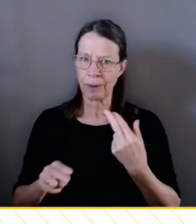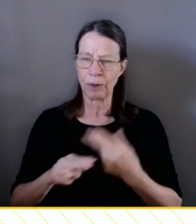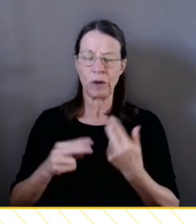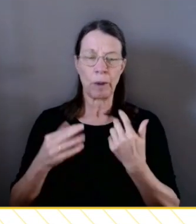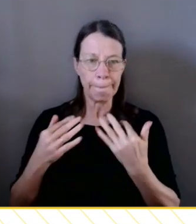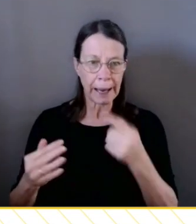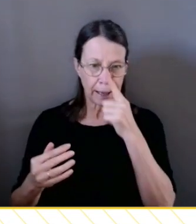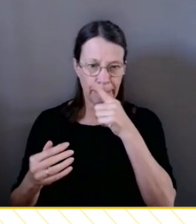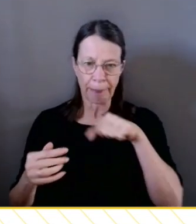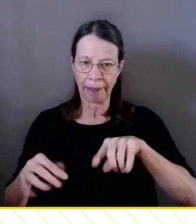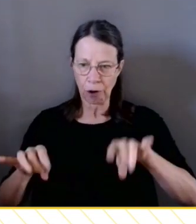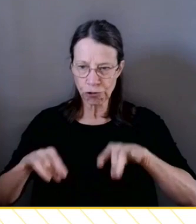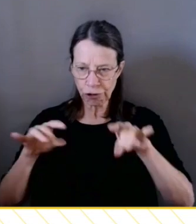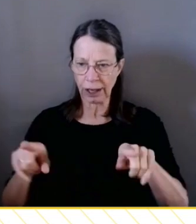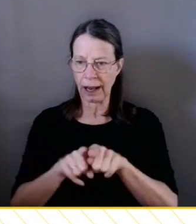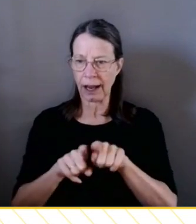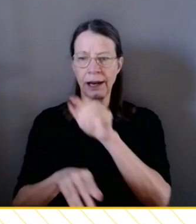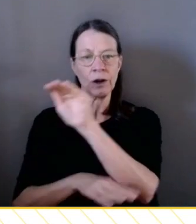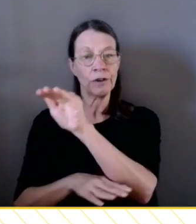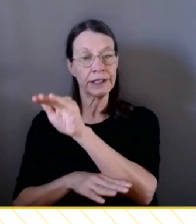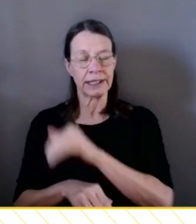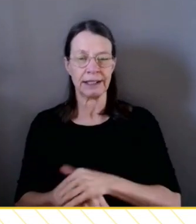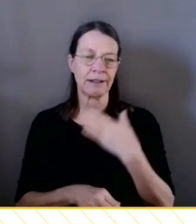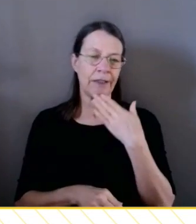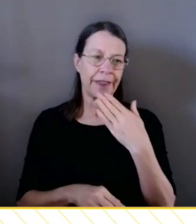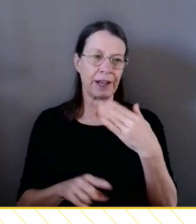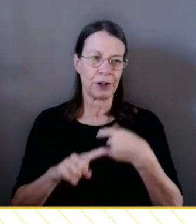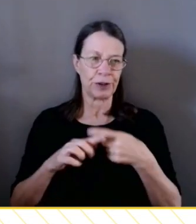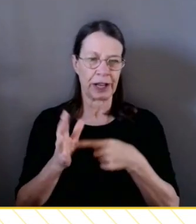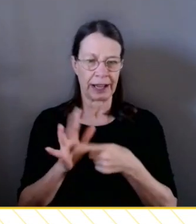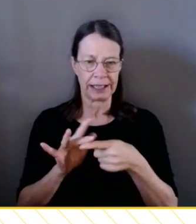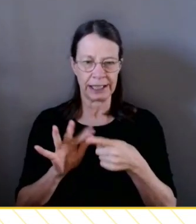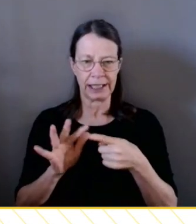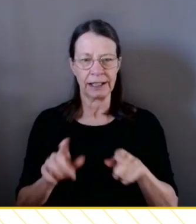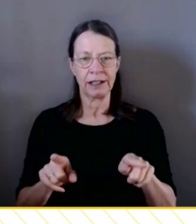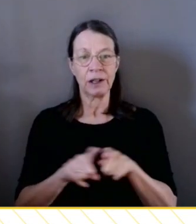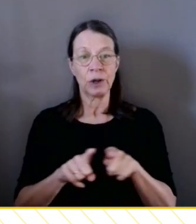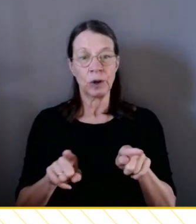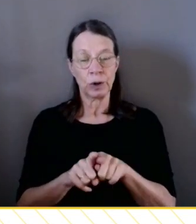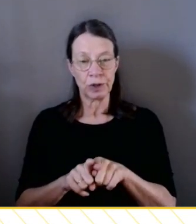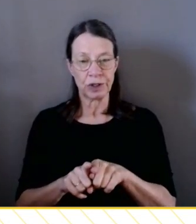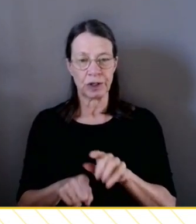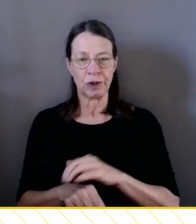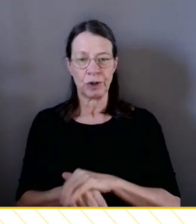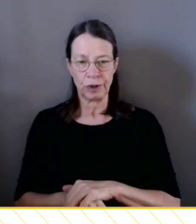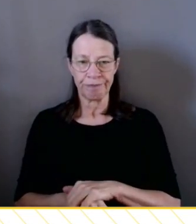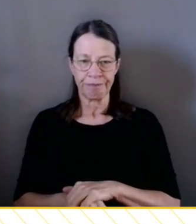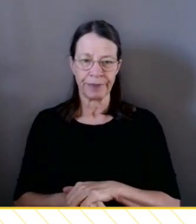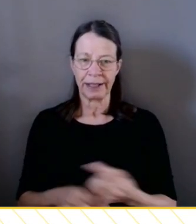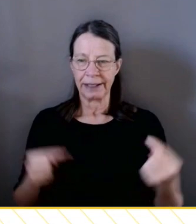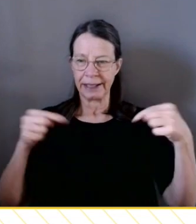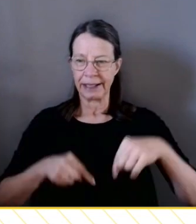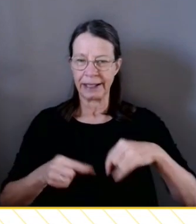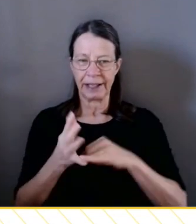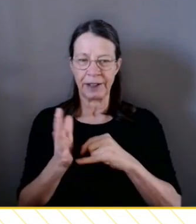country and also internationally. So thank you so much, Katie. And of course, at the streaming studio here, a huge thanks to